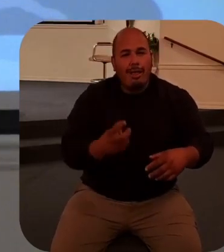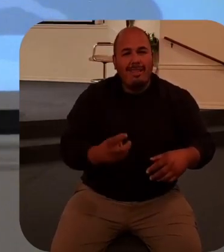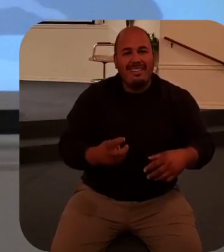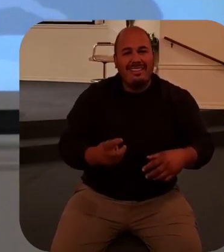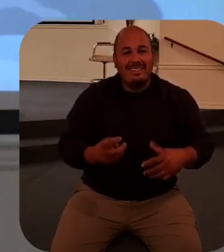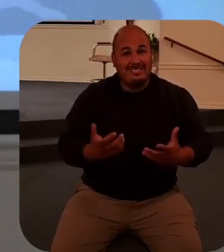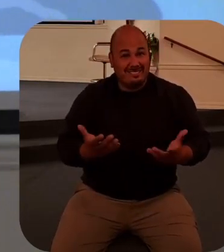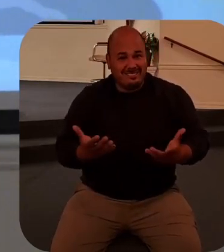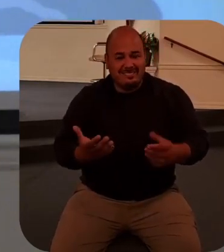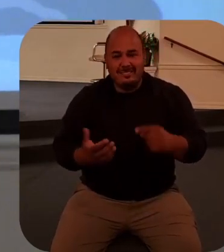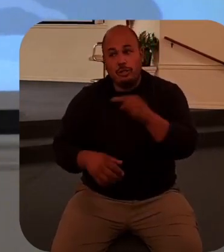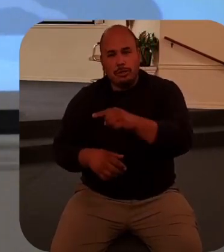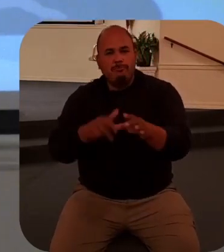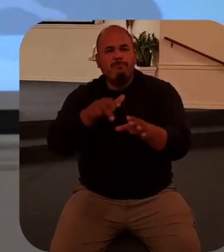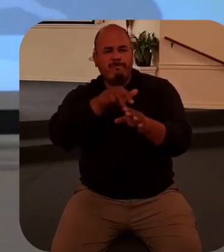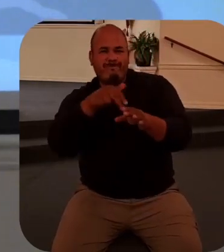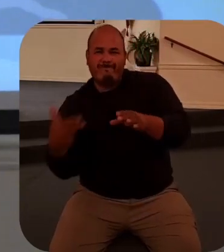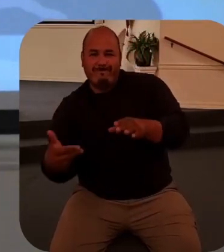she did